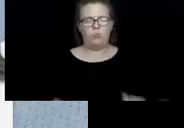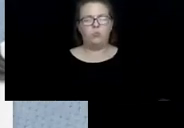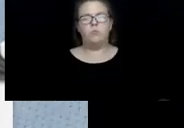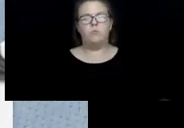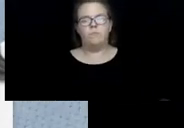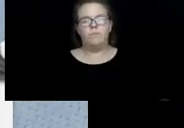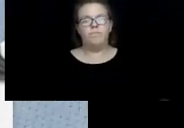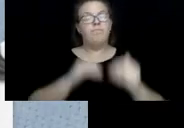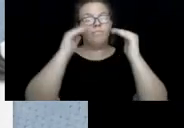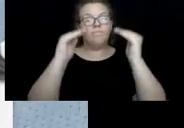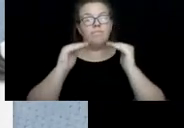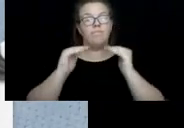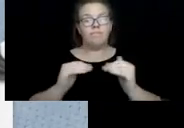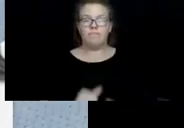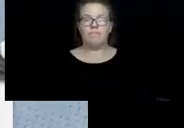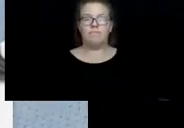Next slide, please.